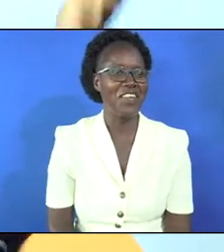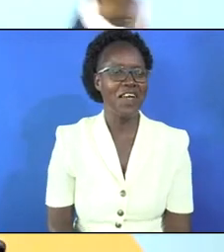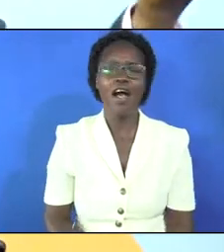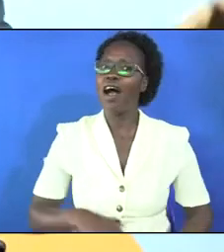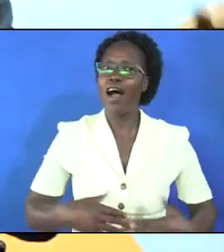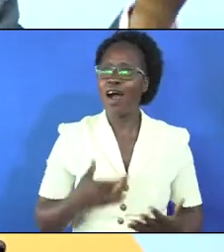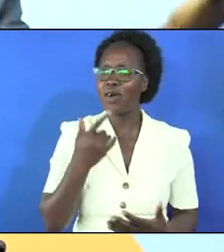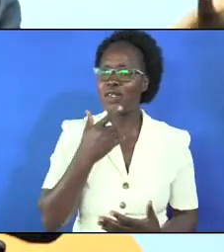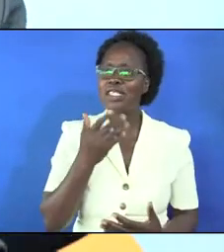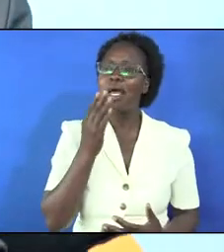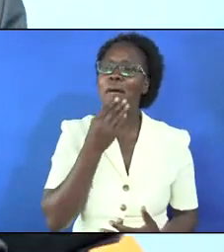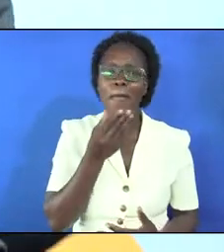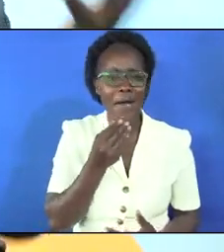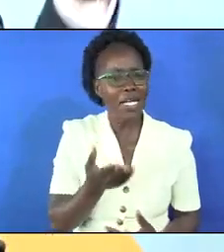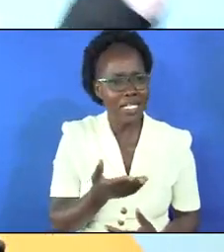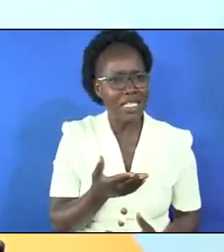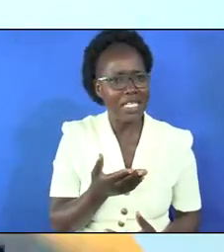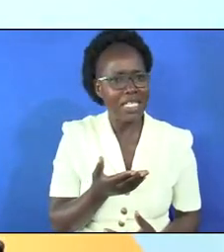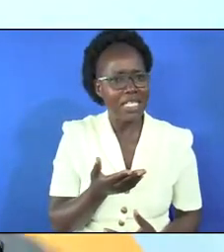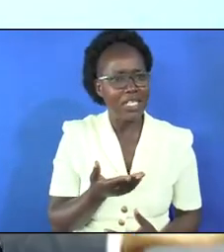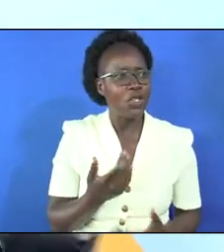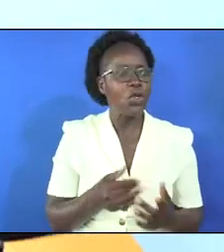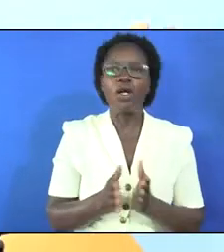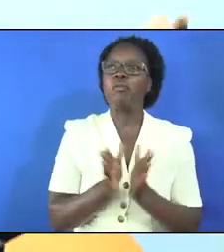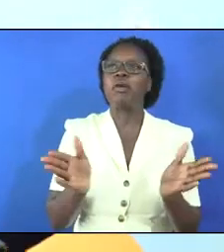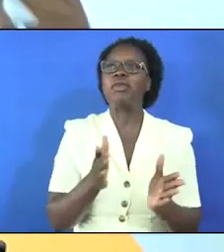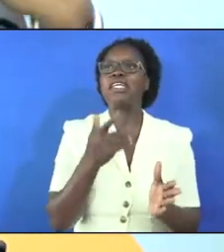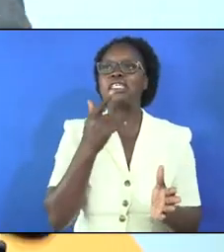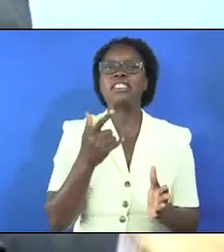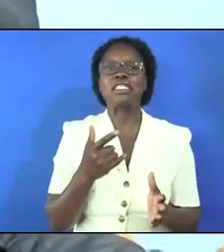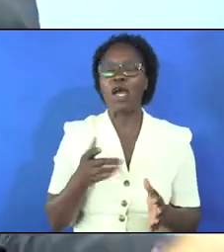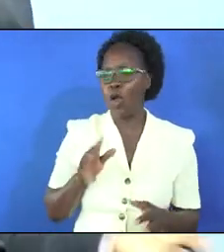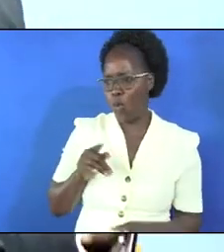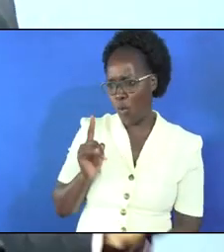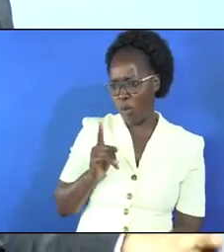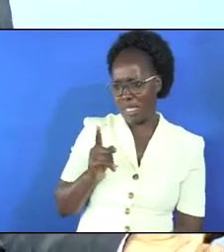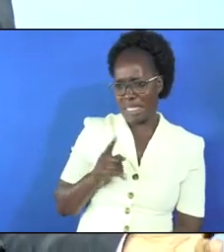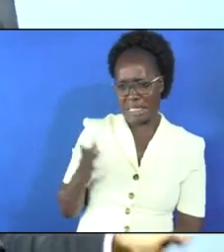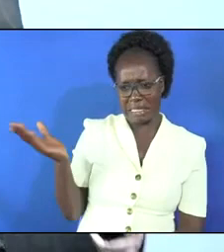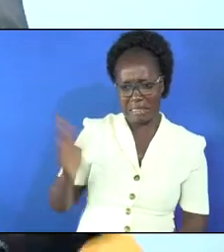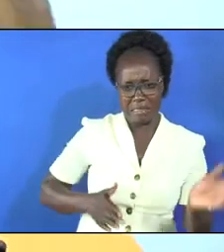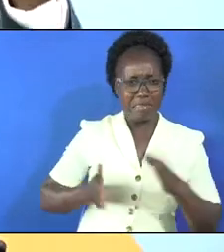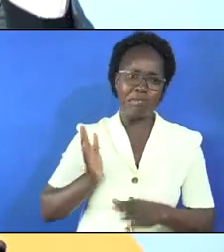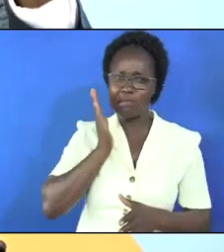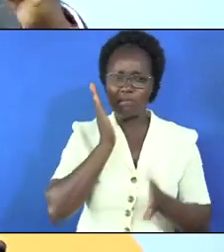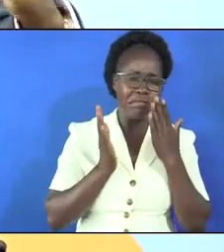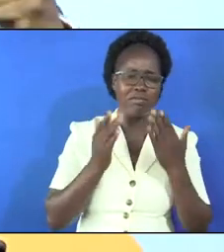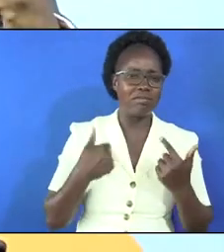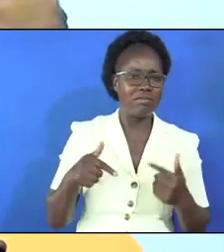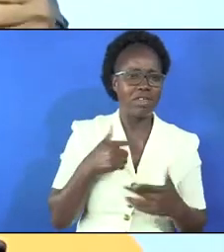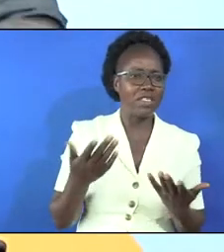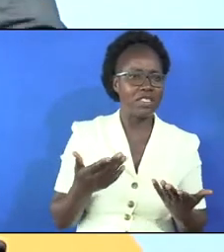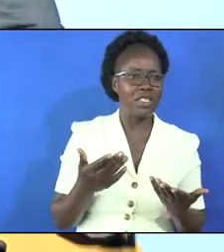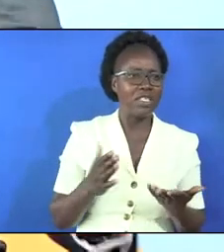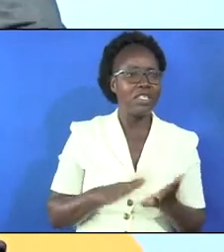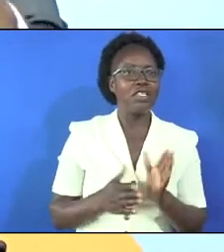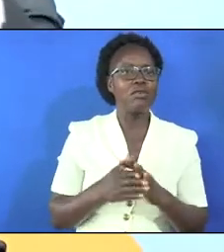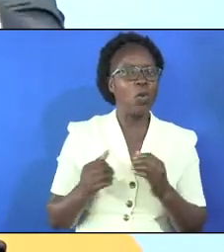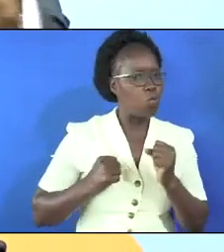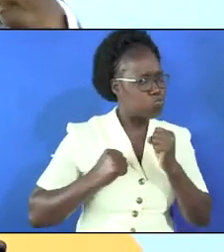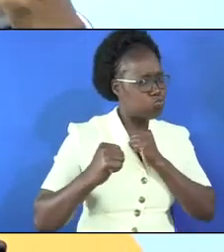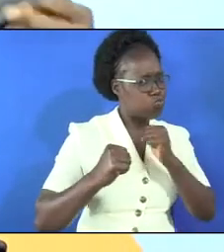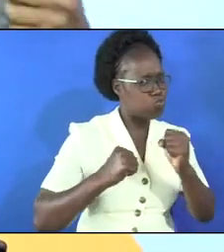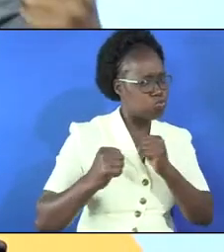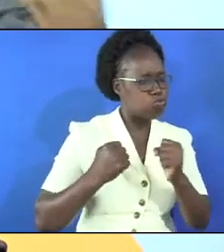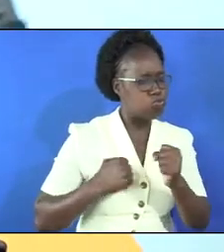how do you say you are a man when you come up publicly and you say these women beat us and then you say oh they have become congestina